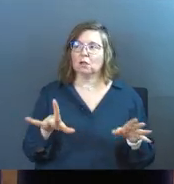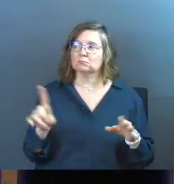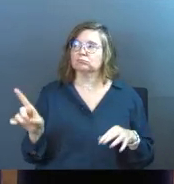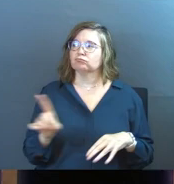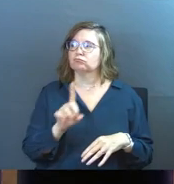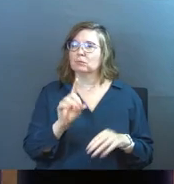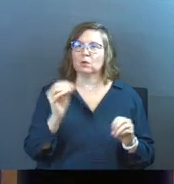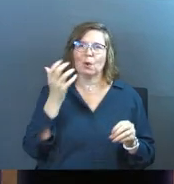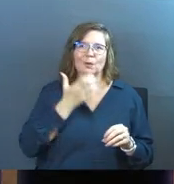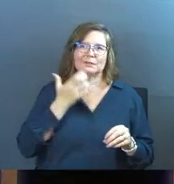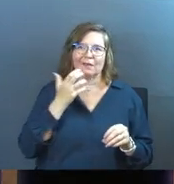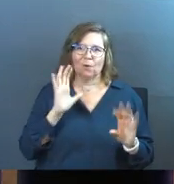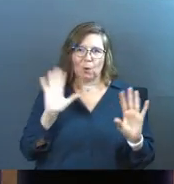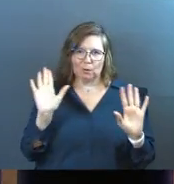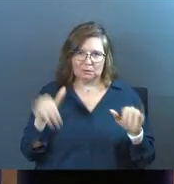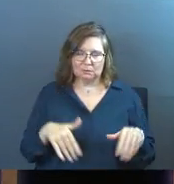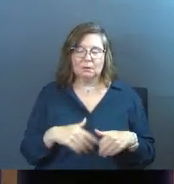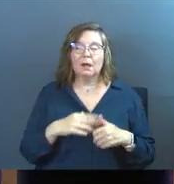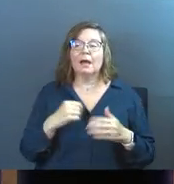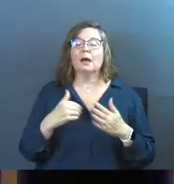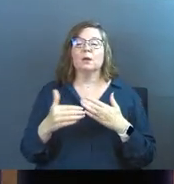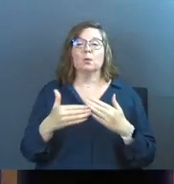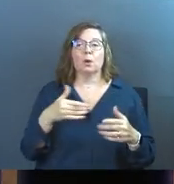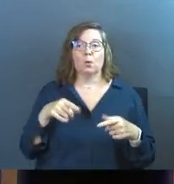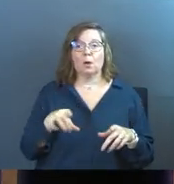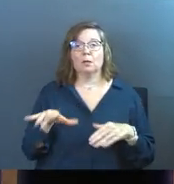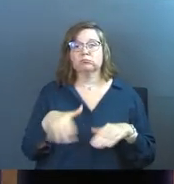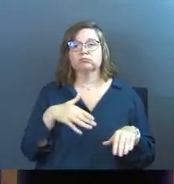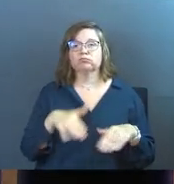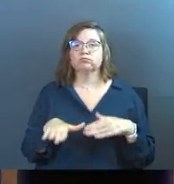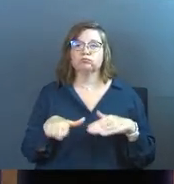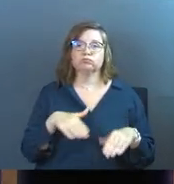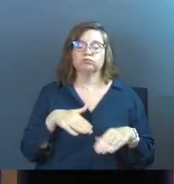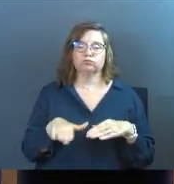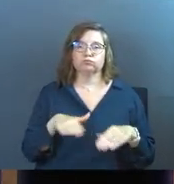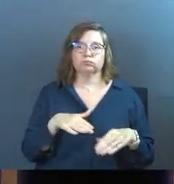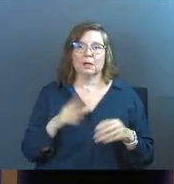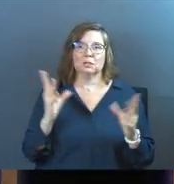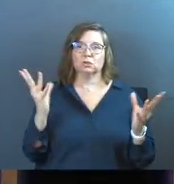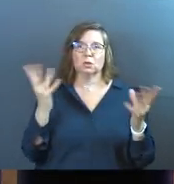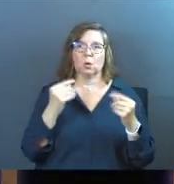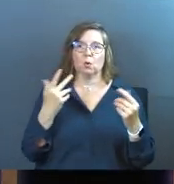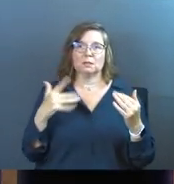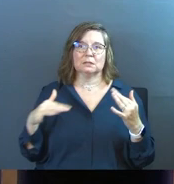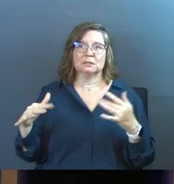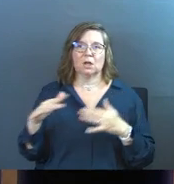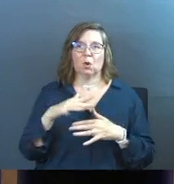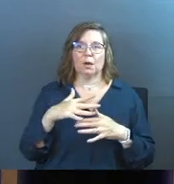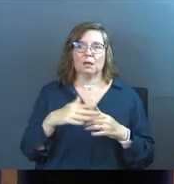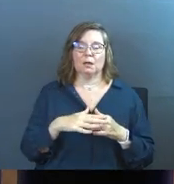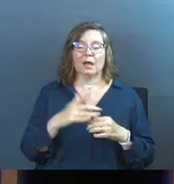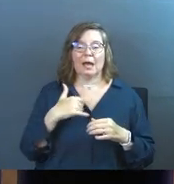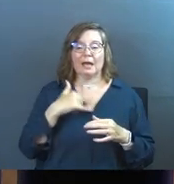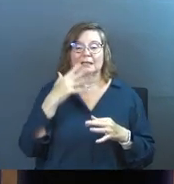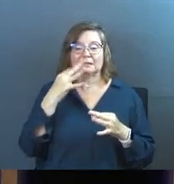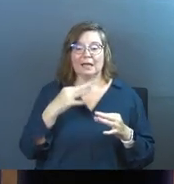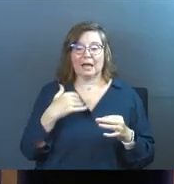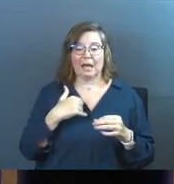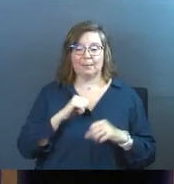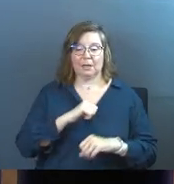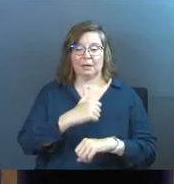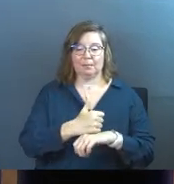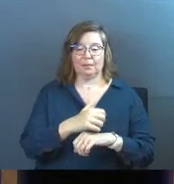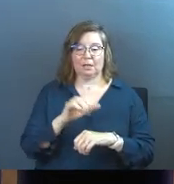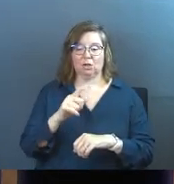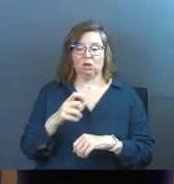and no cell phones and all that kind of stuff. And anyway, while I'm walking out there and it's just this gorgeous surrounding and stuff, I decide I'm going to